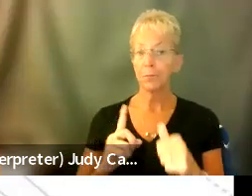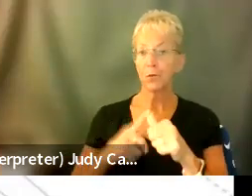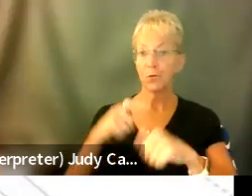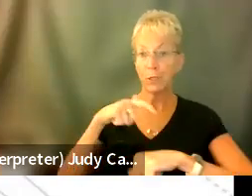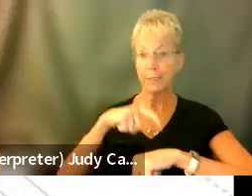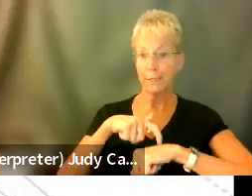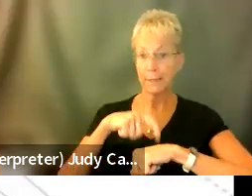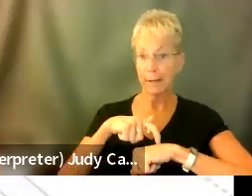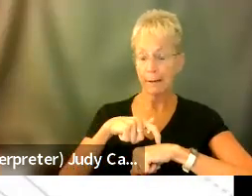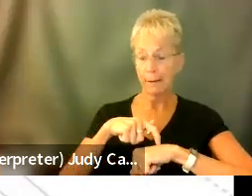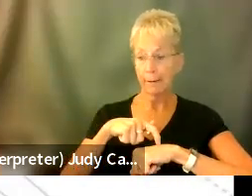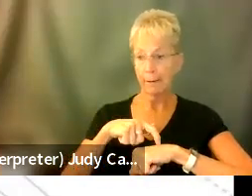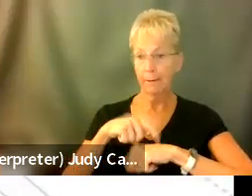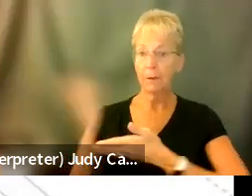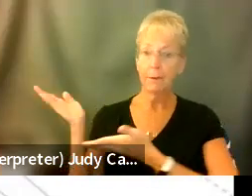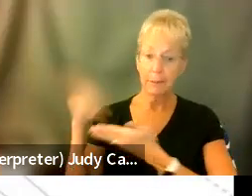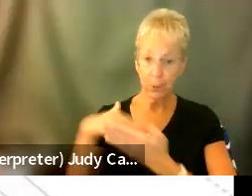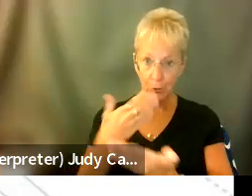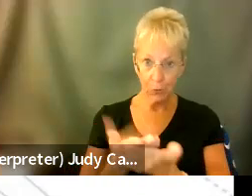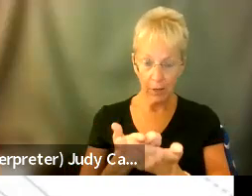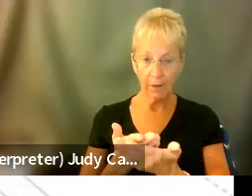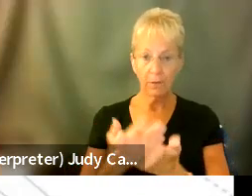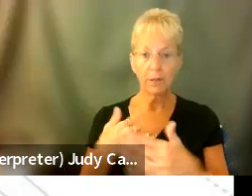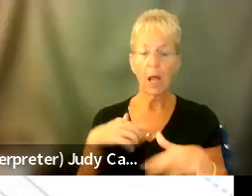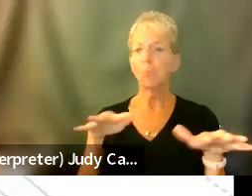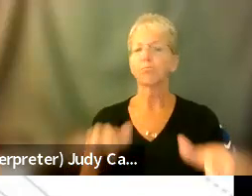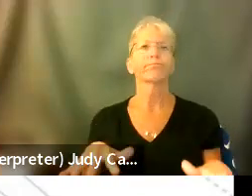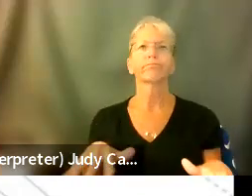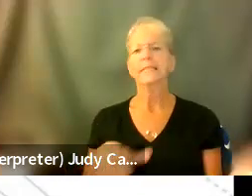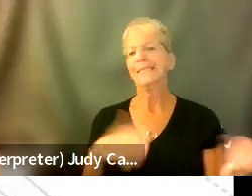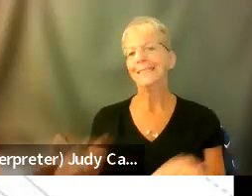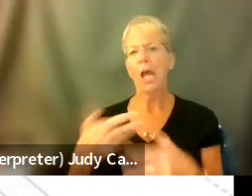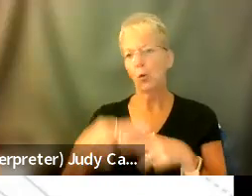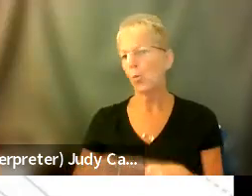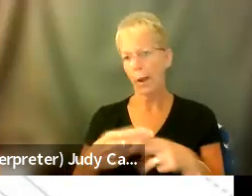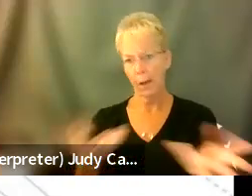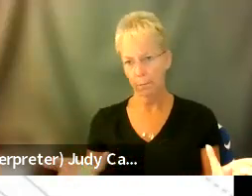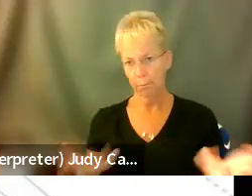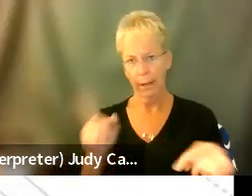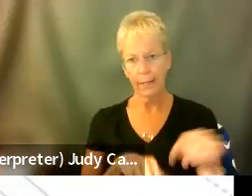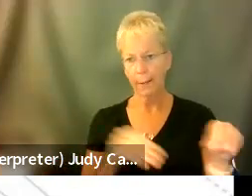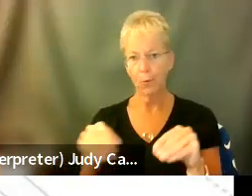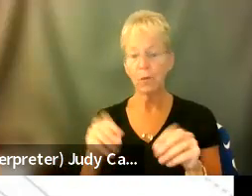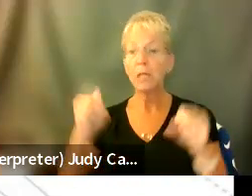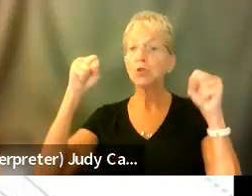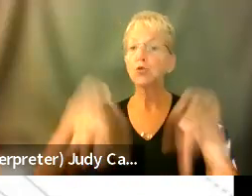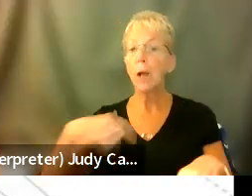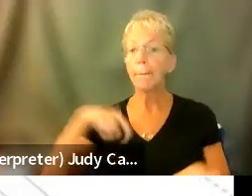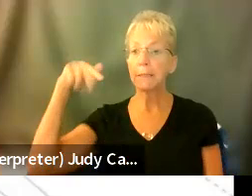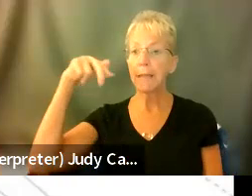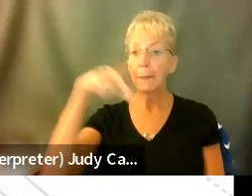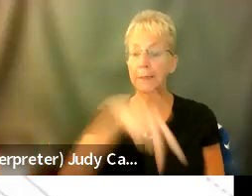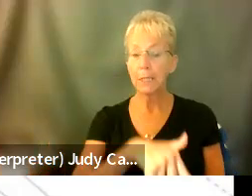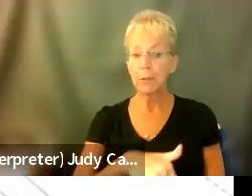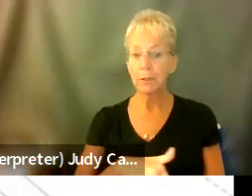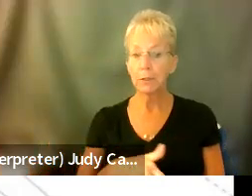happened when they came, you know, I'm dead weight. Um, they dropped me down the stairs and then one